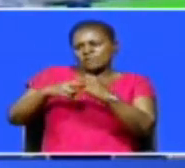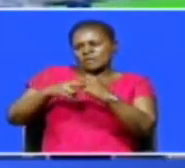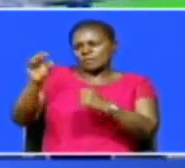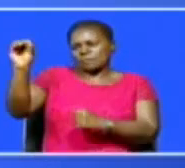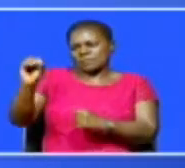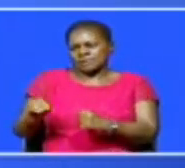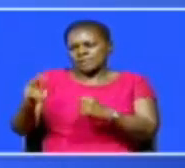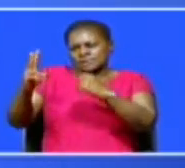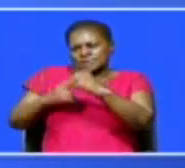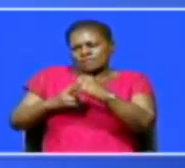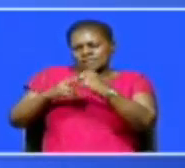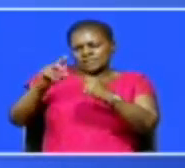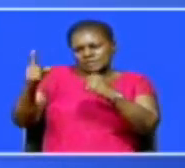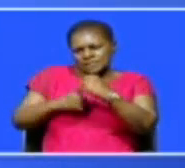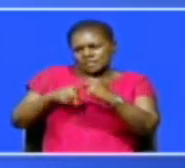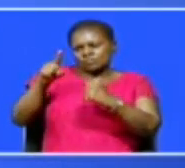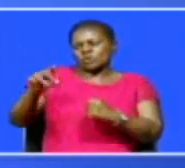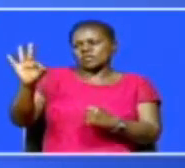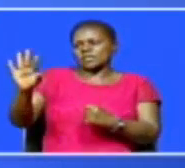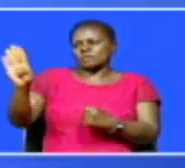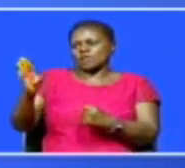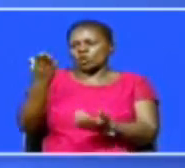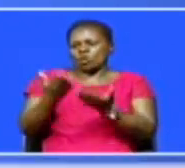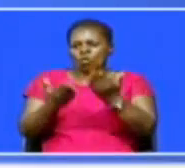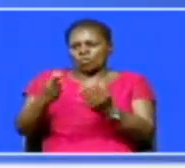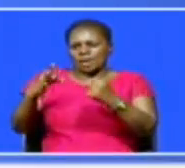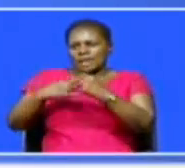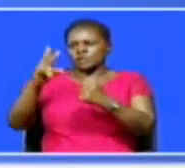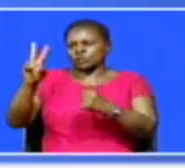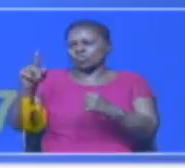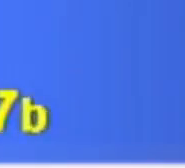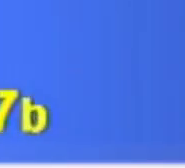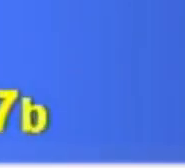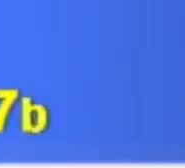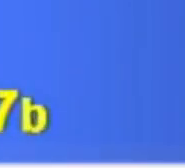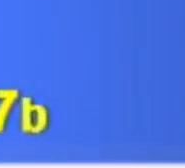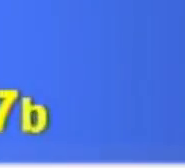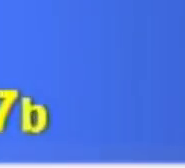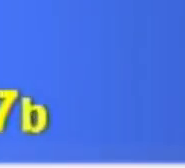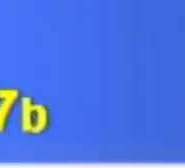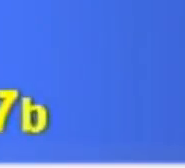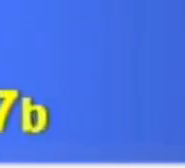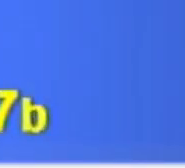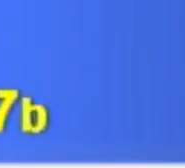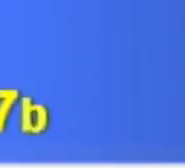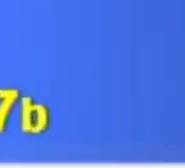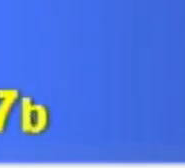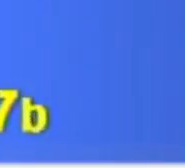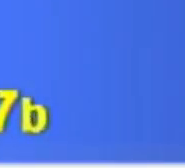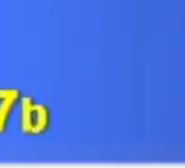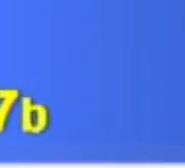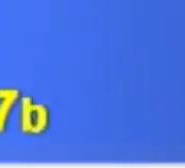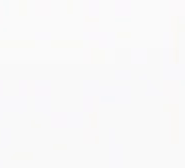76.3 billion shillings in profit, compared to 82.7 billion shillings, a similar period last year.